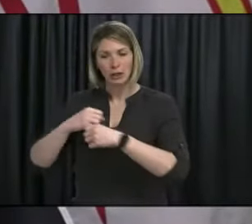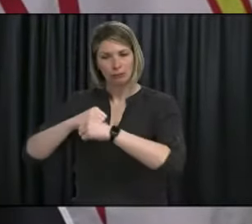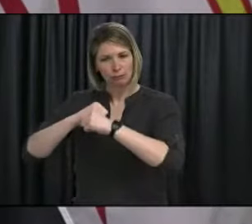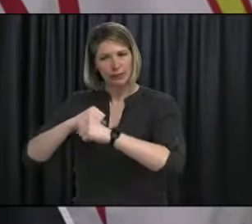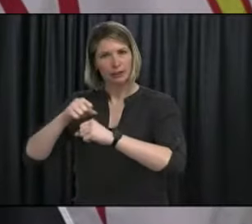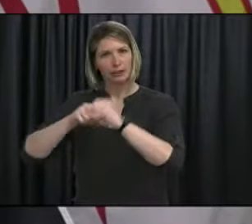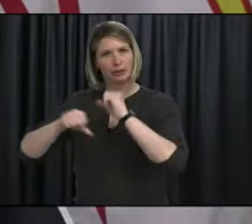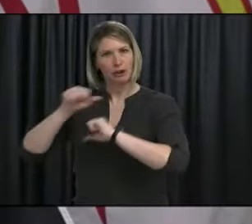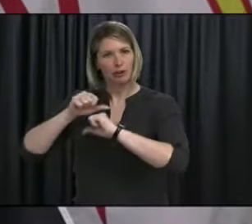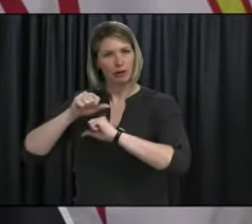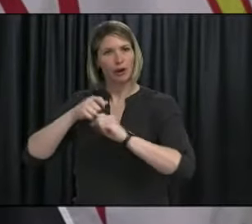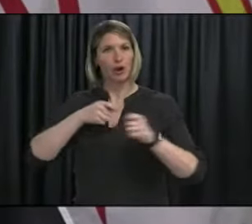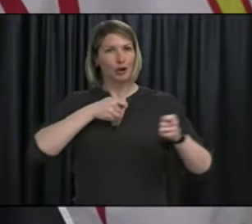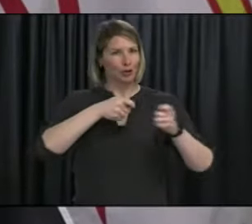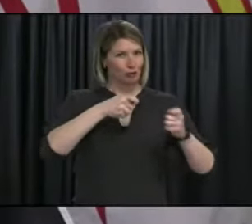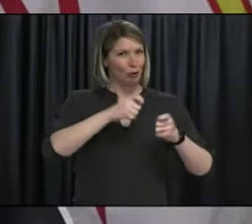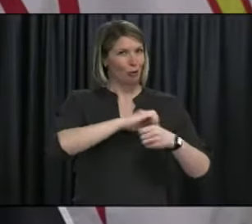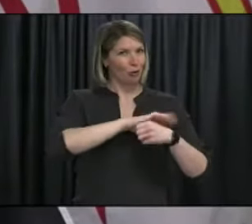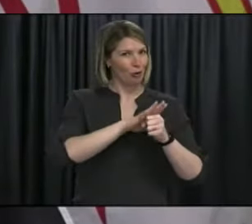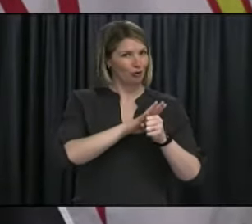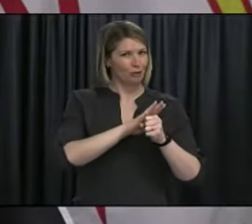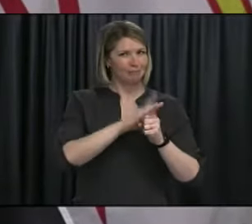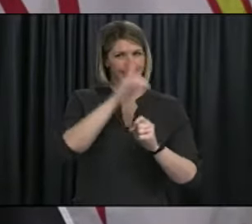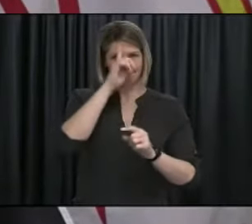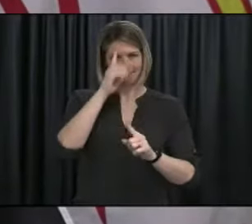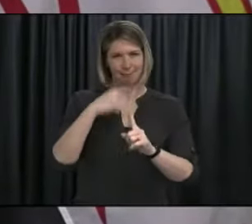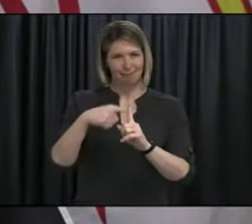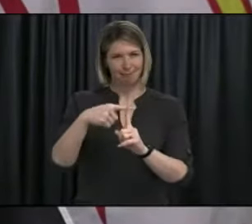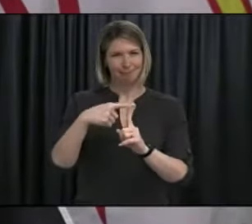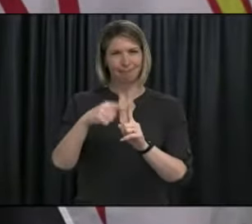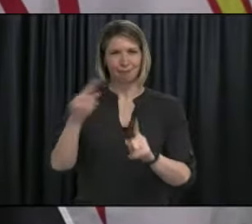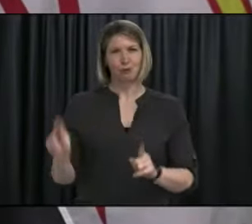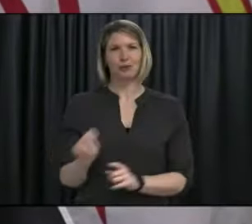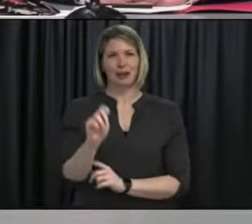at bay. Hold fast, Newfoundland and Labrador. Thank you.